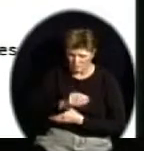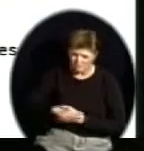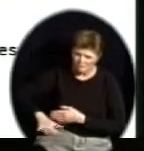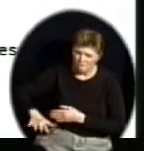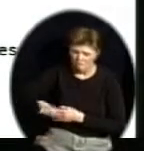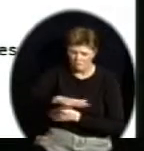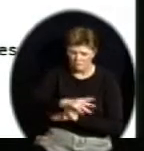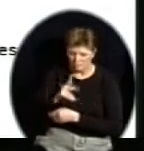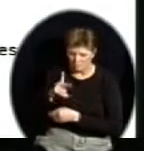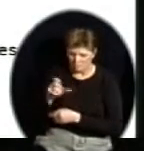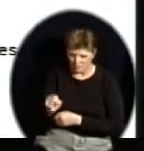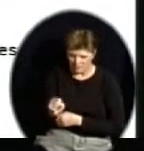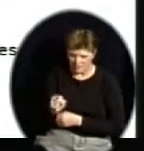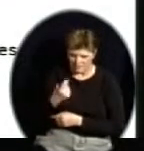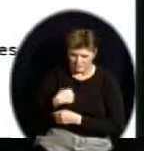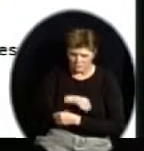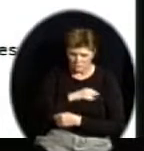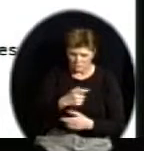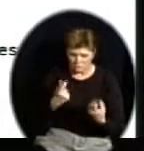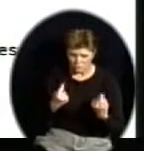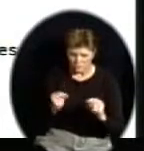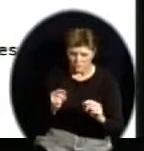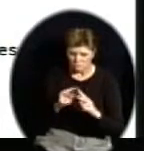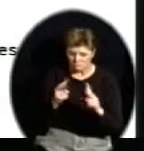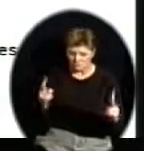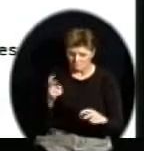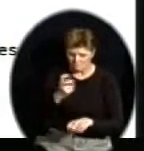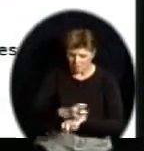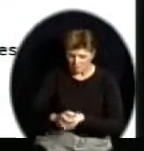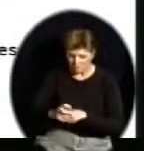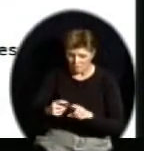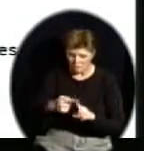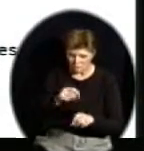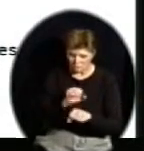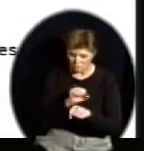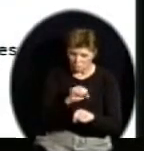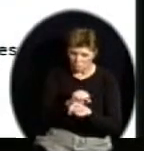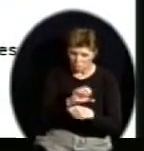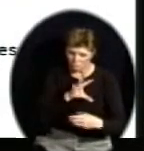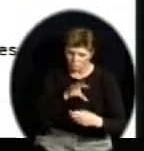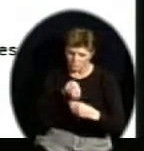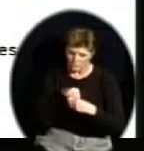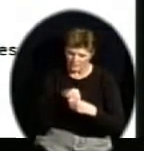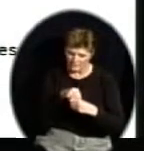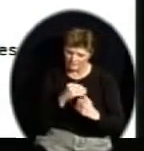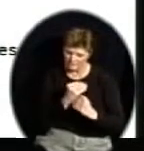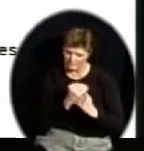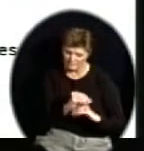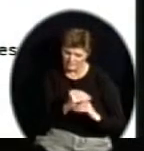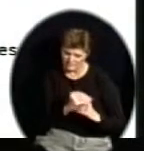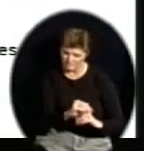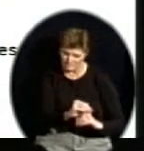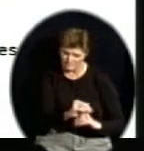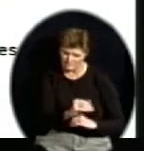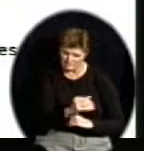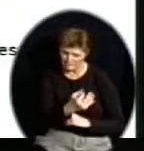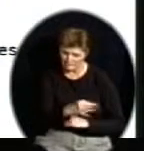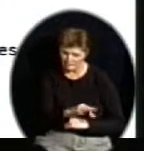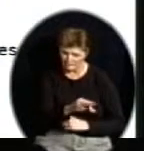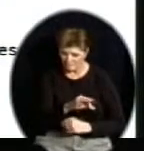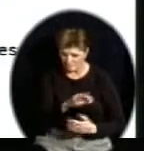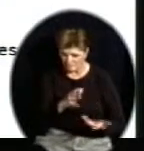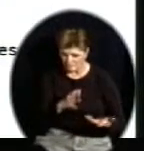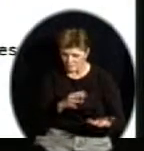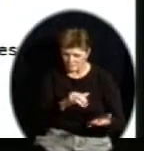that we weren't impacted and really worked within the limits of the 1 and the 2 percent. But do we feel we have students that IEP